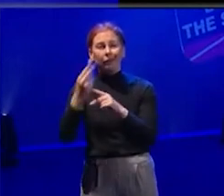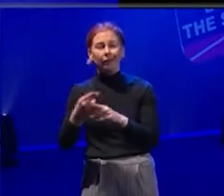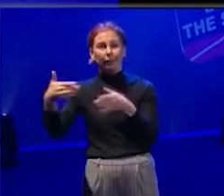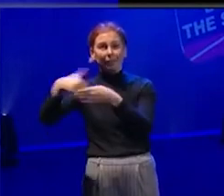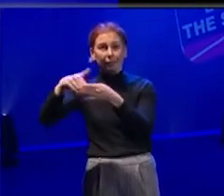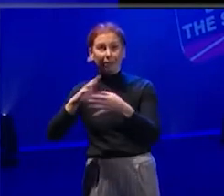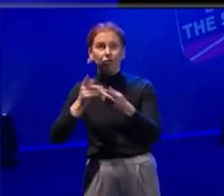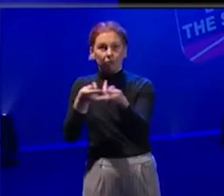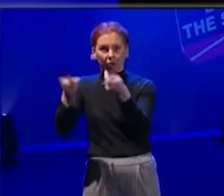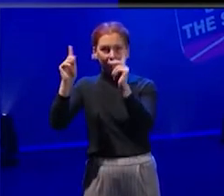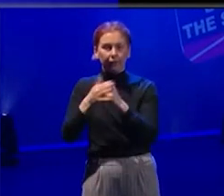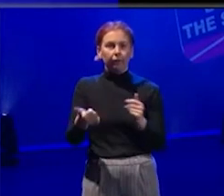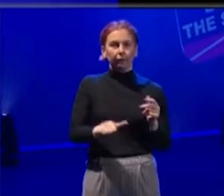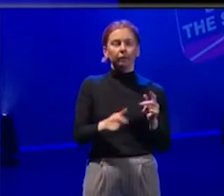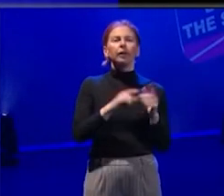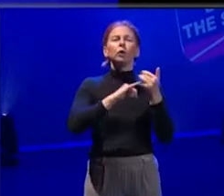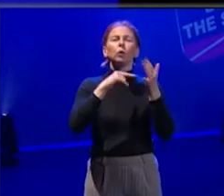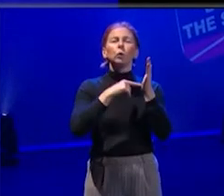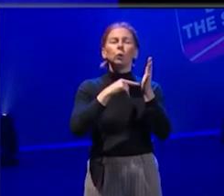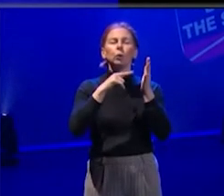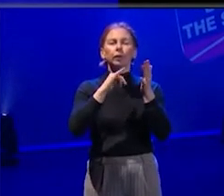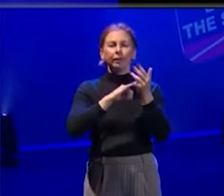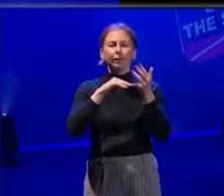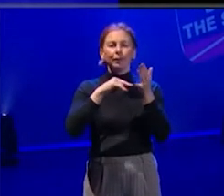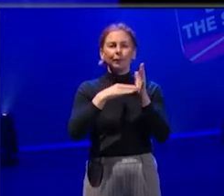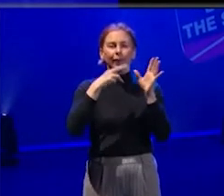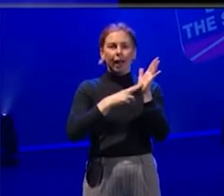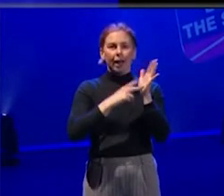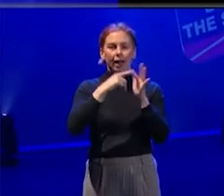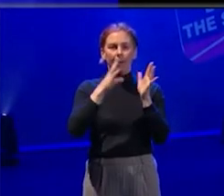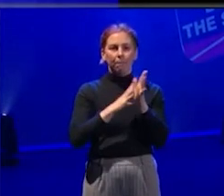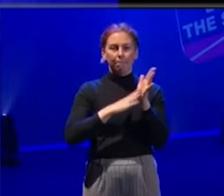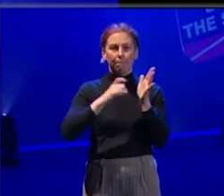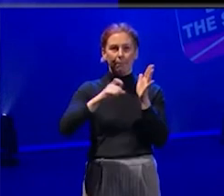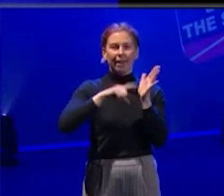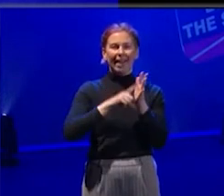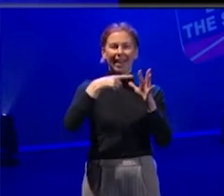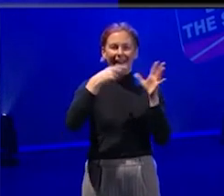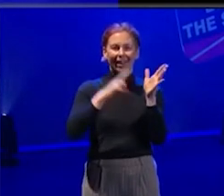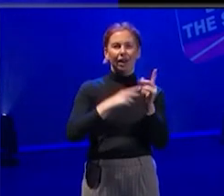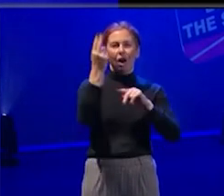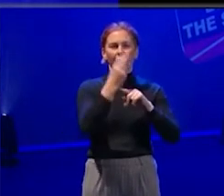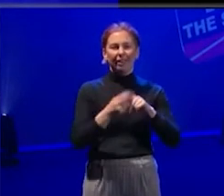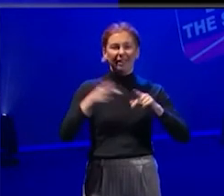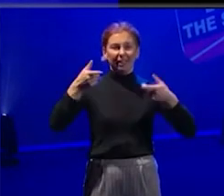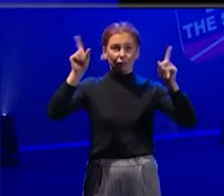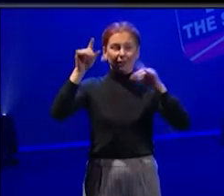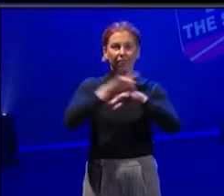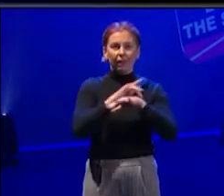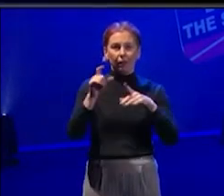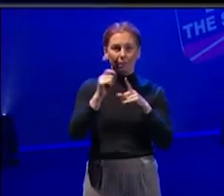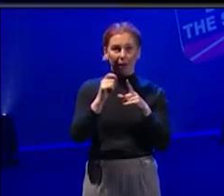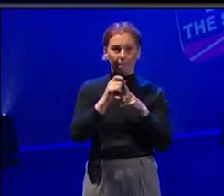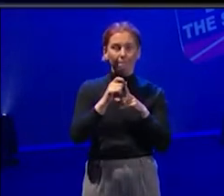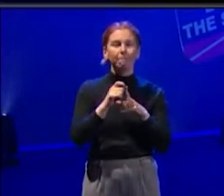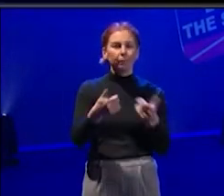Hello everyone, my name is Suzanne McLean and I'm the Artistic Director and CEO of Theatre Peckham. Hi everyone, I am Shireen